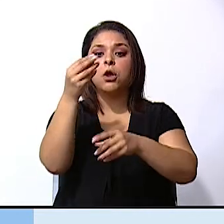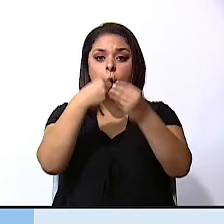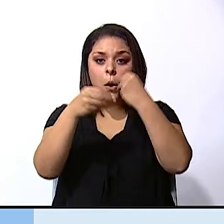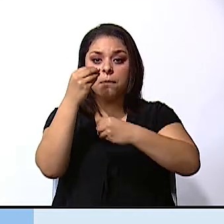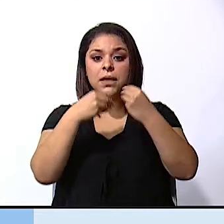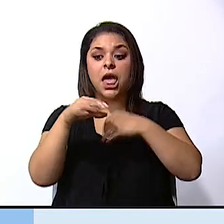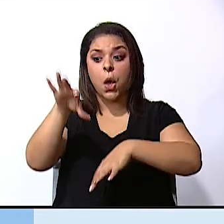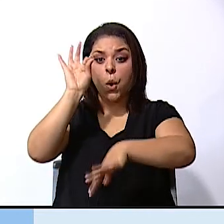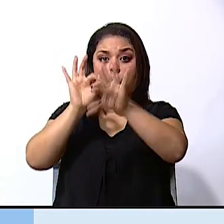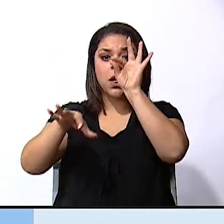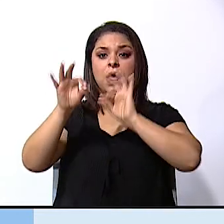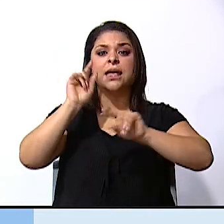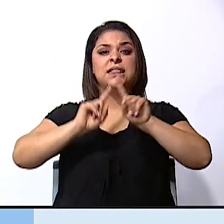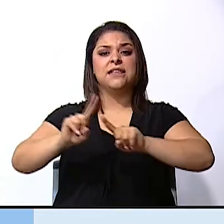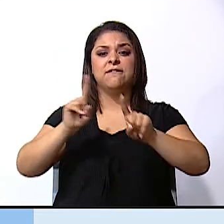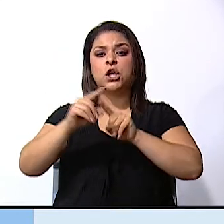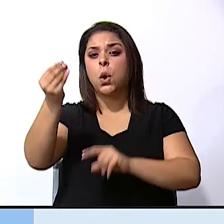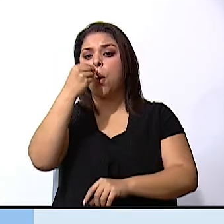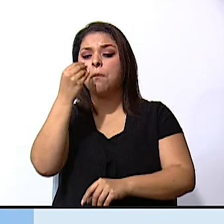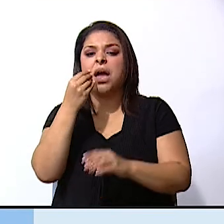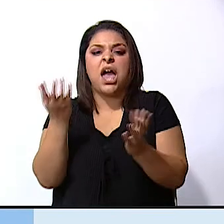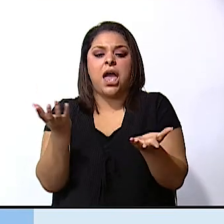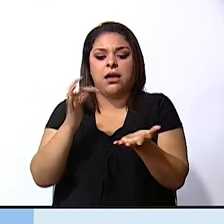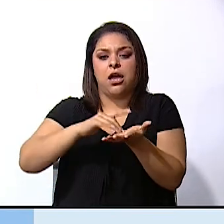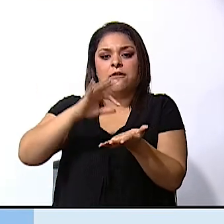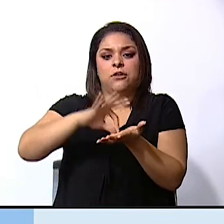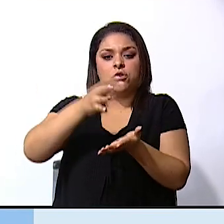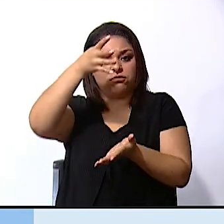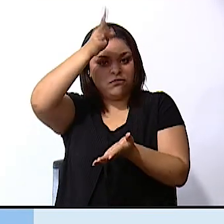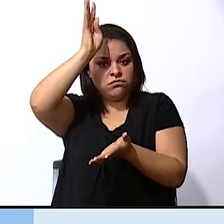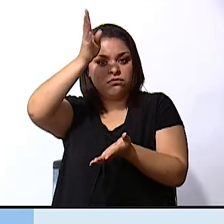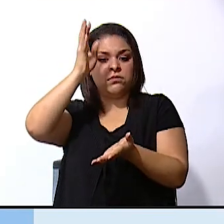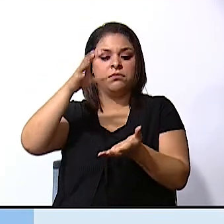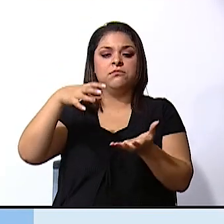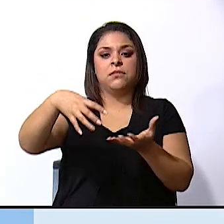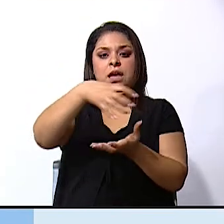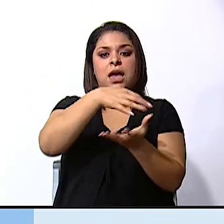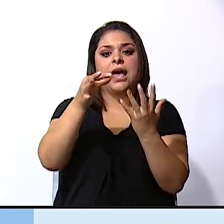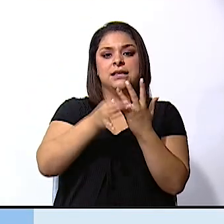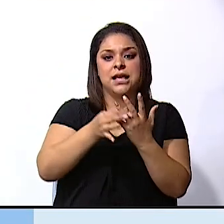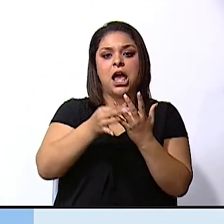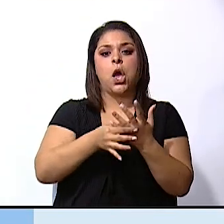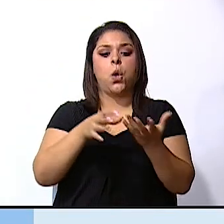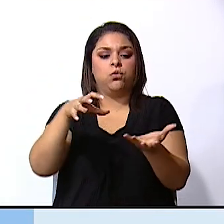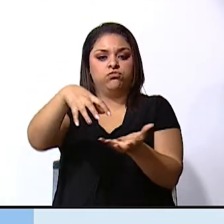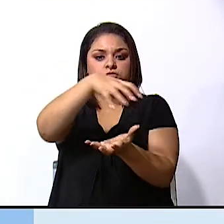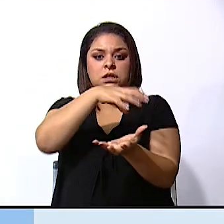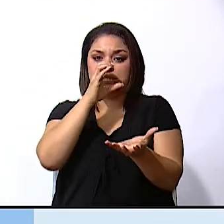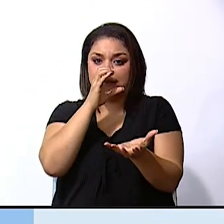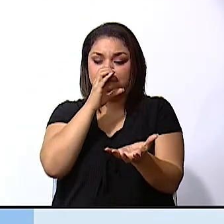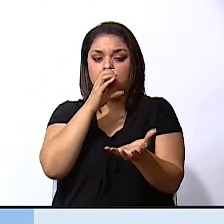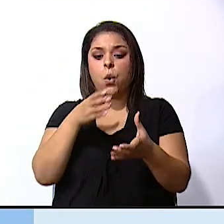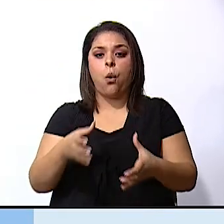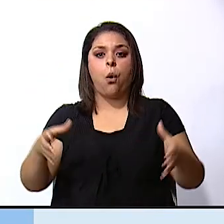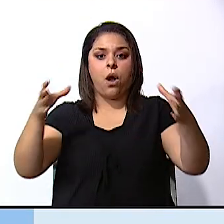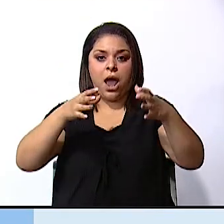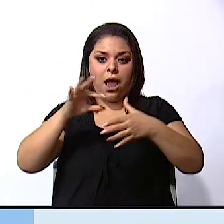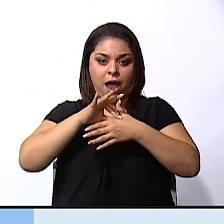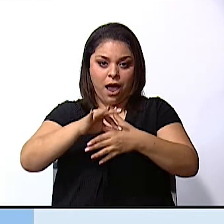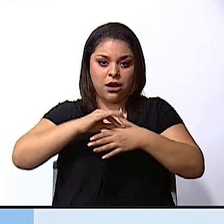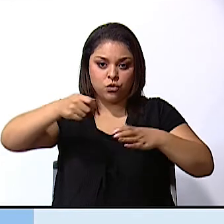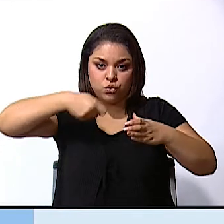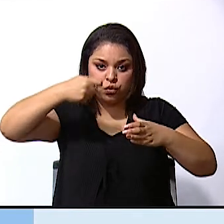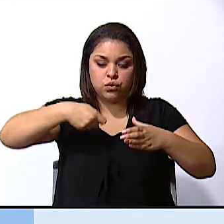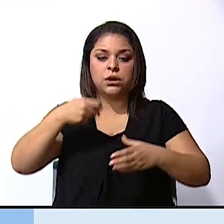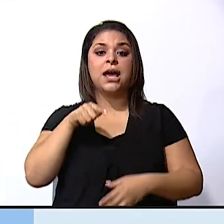national dishes like gallo pinto, casado, chifrijo, and olla de carne. If you want to dance, you can